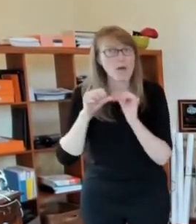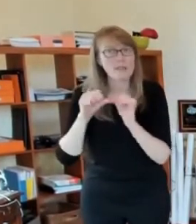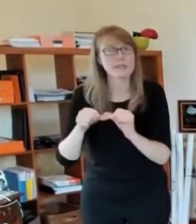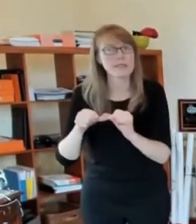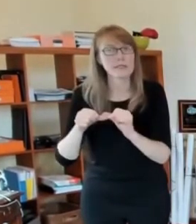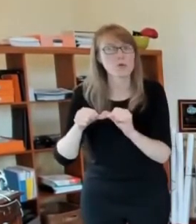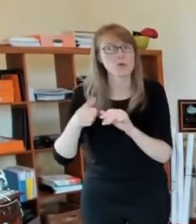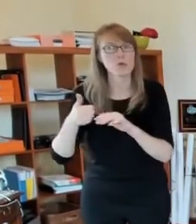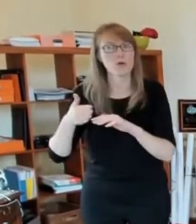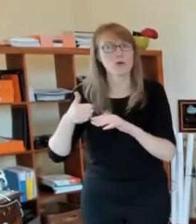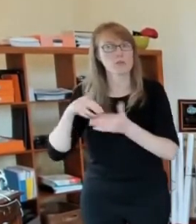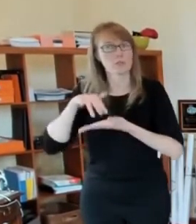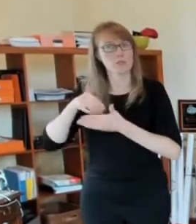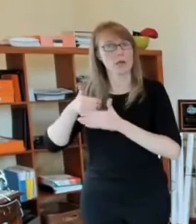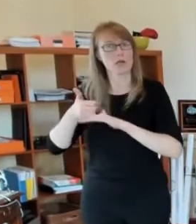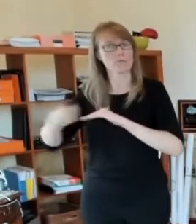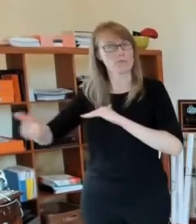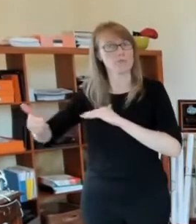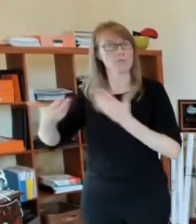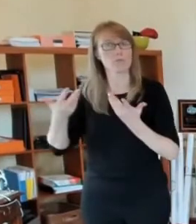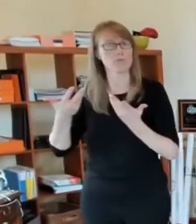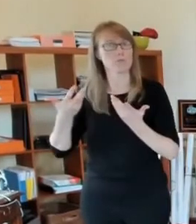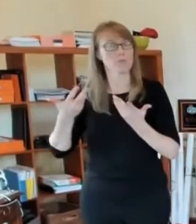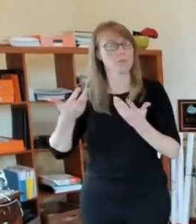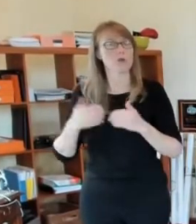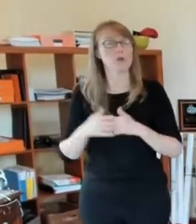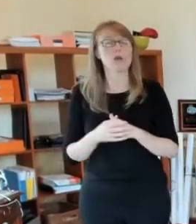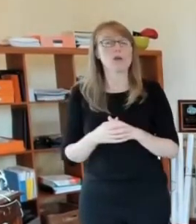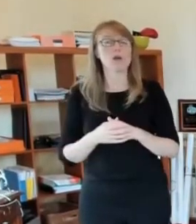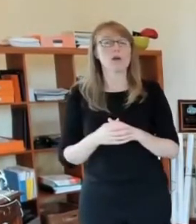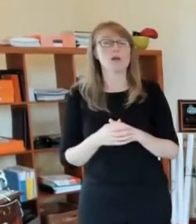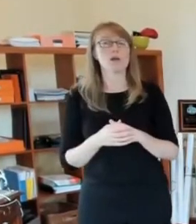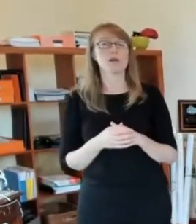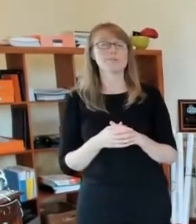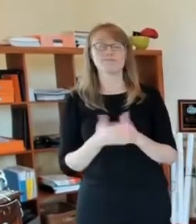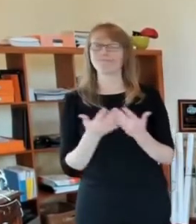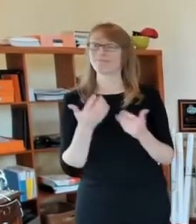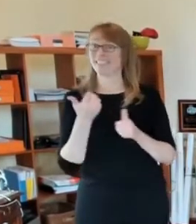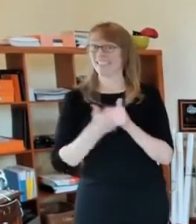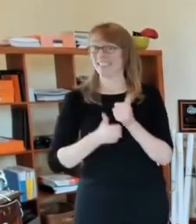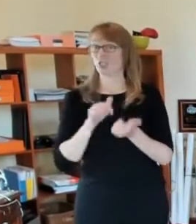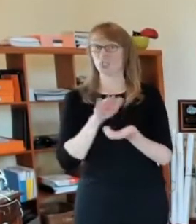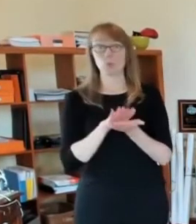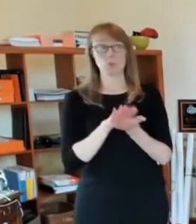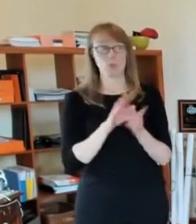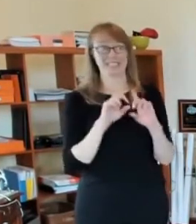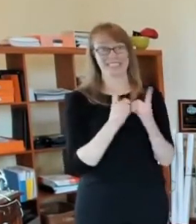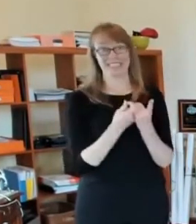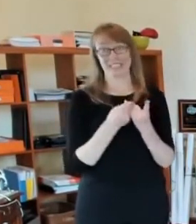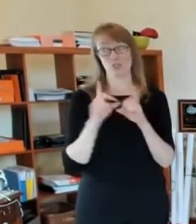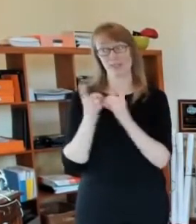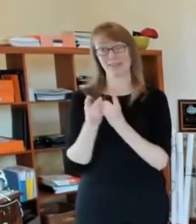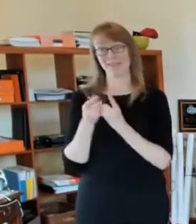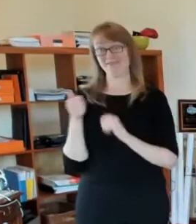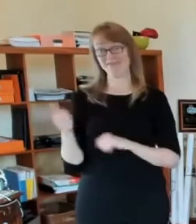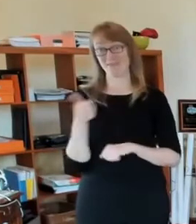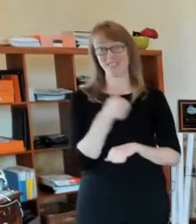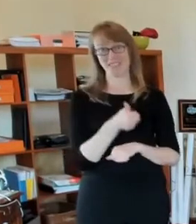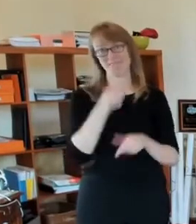a decision that's going to be made by the school districts, whether it's St. Louis public schools, parochial schools, uh,